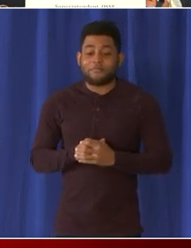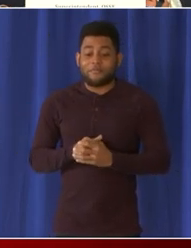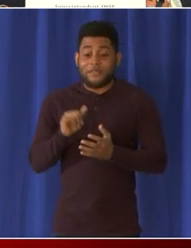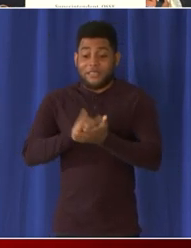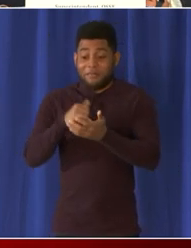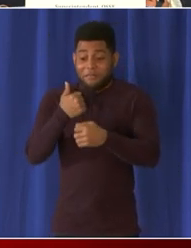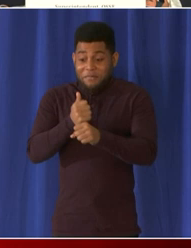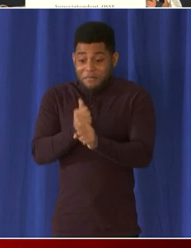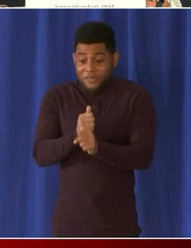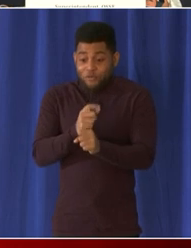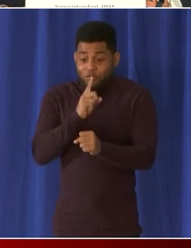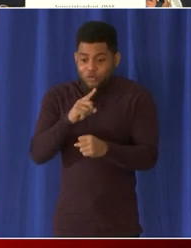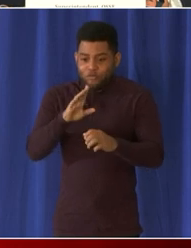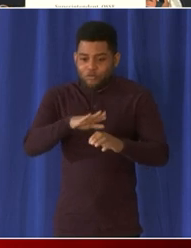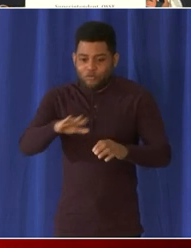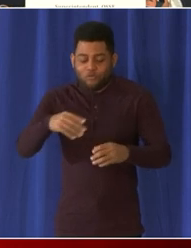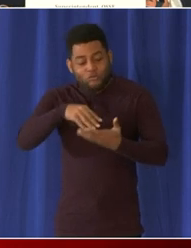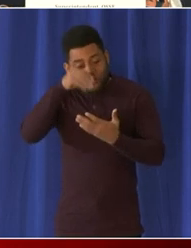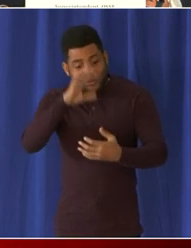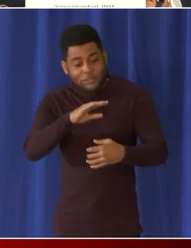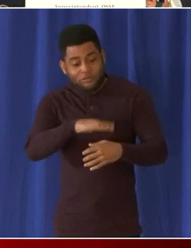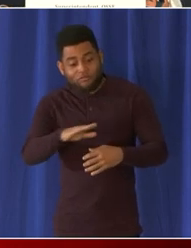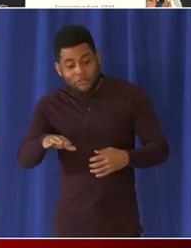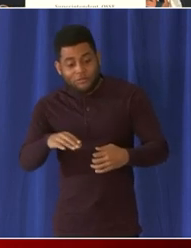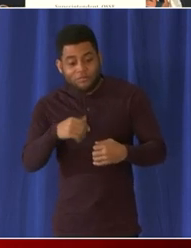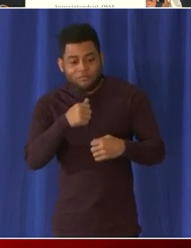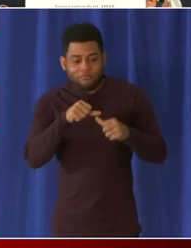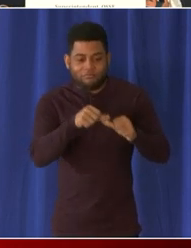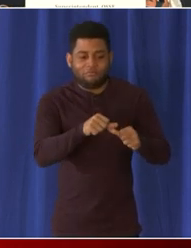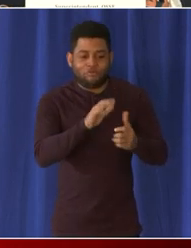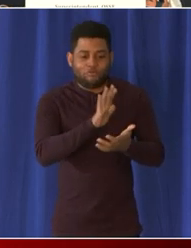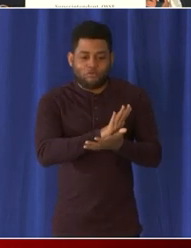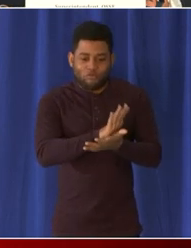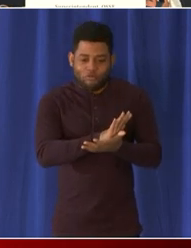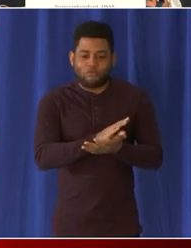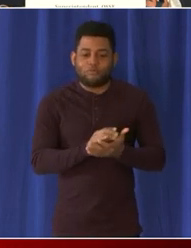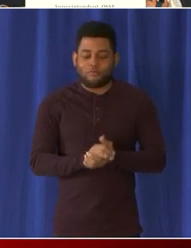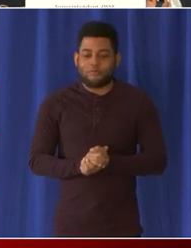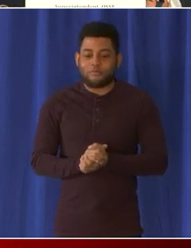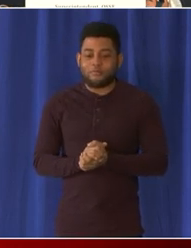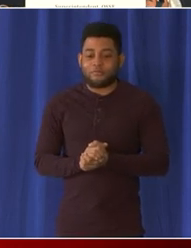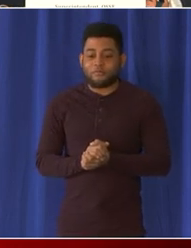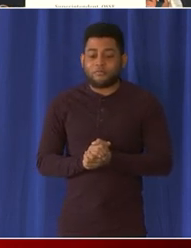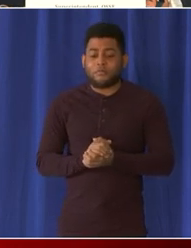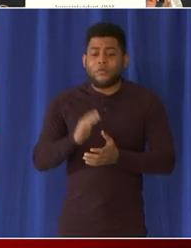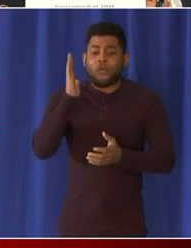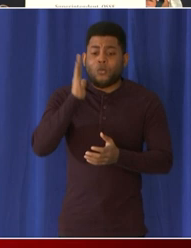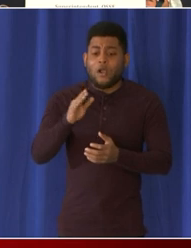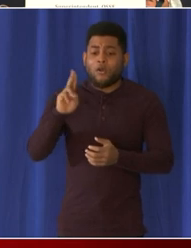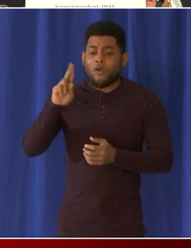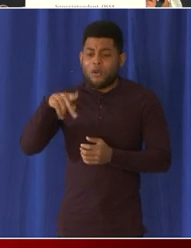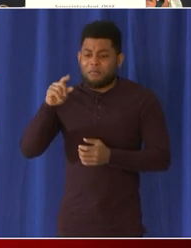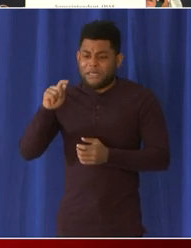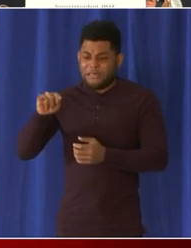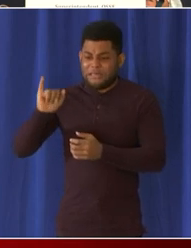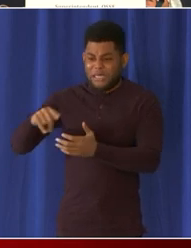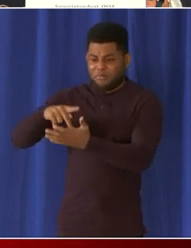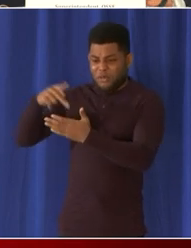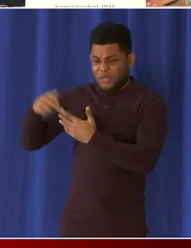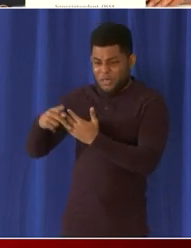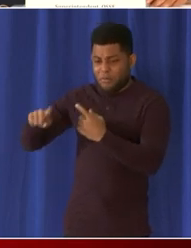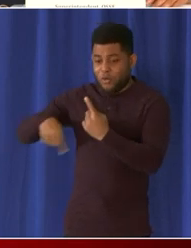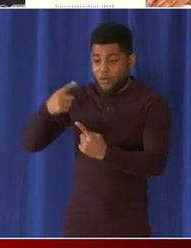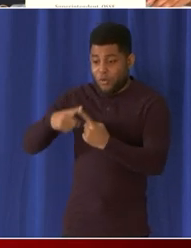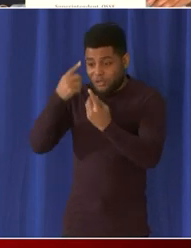remain in school and we look forward to sharing with you all an update on when the test to stay program will launch across our